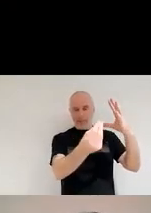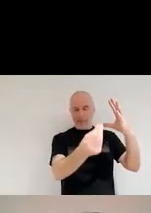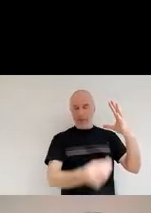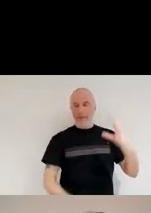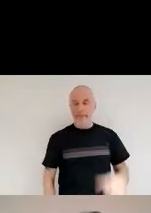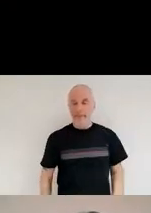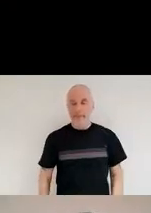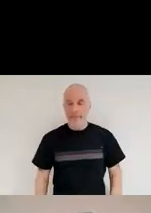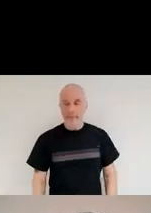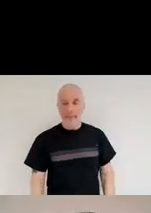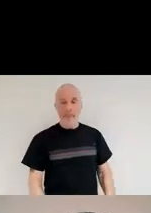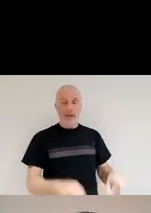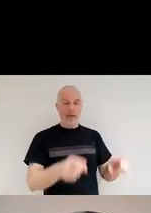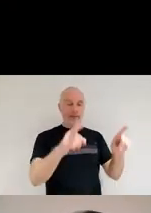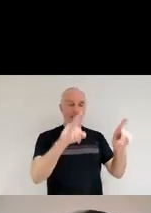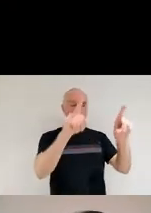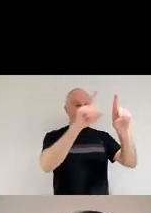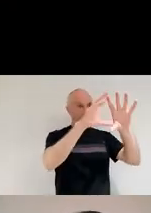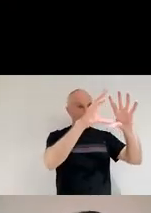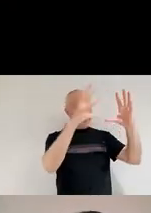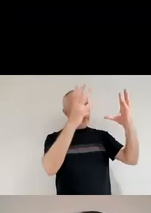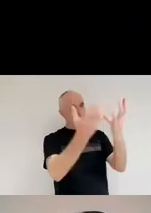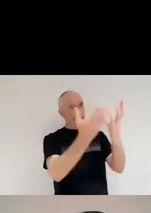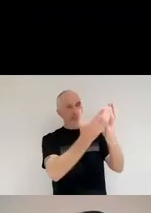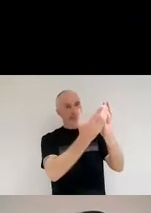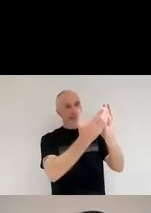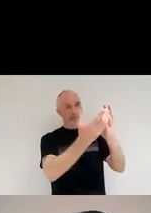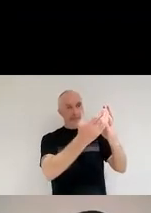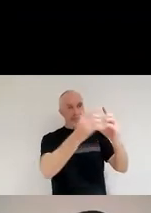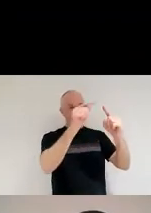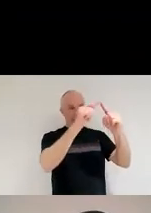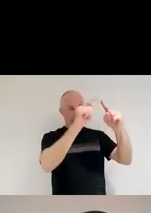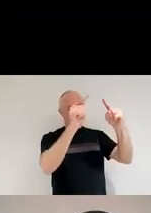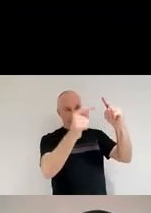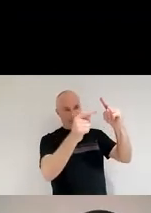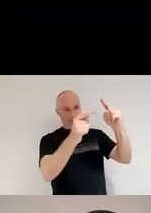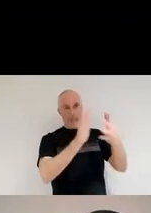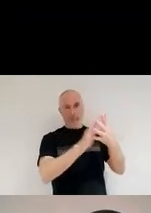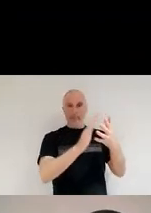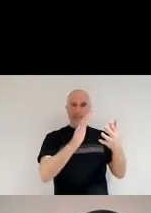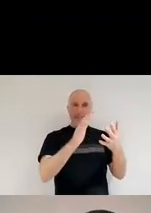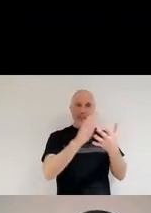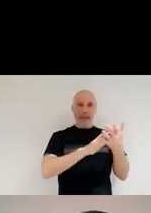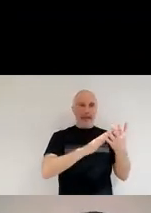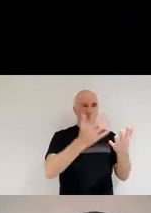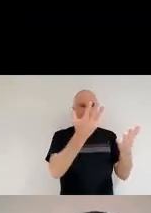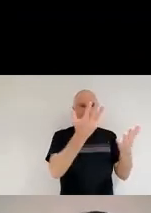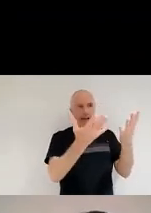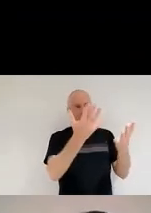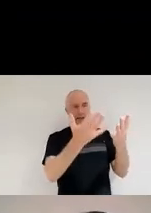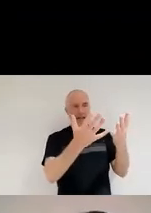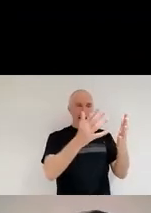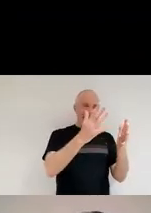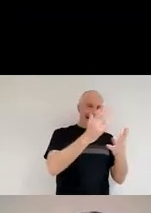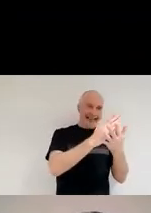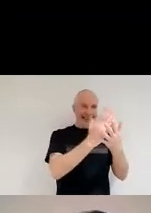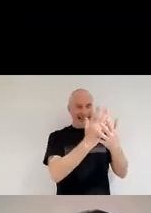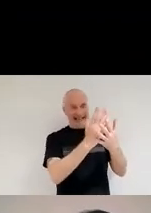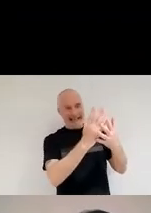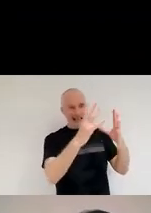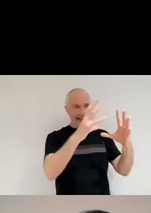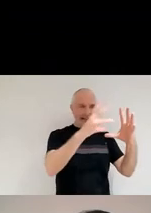the core, putting shells around the core. And that's very, very, very unstable. So what happens is that the,